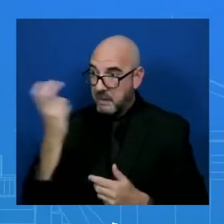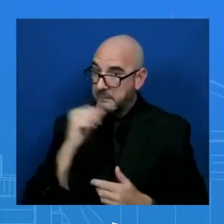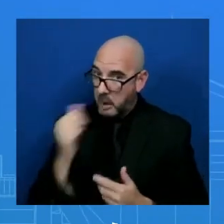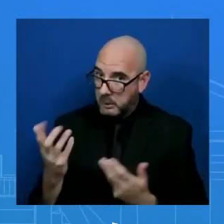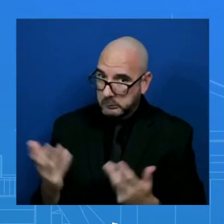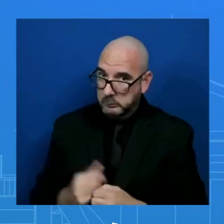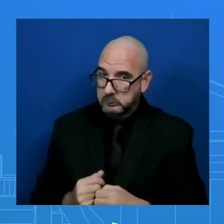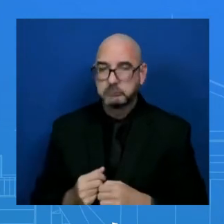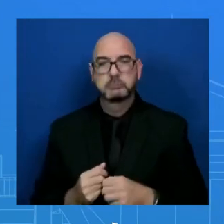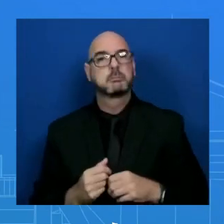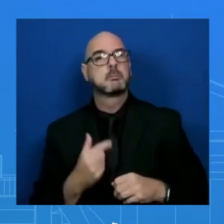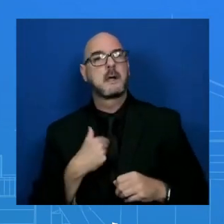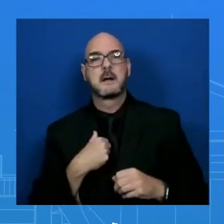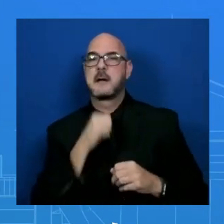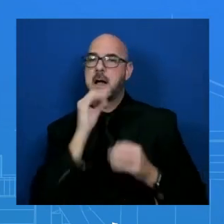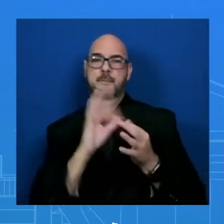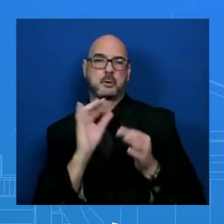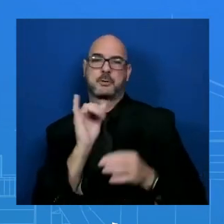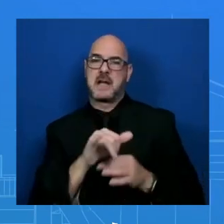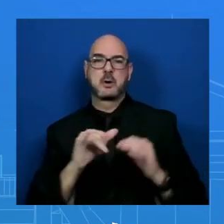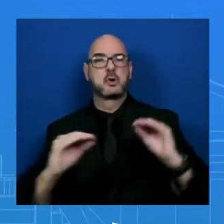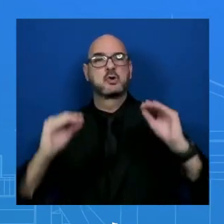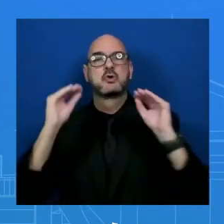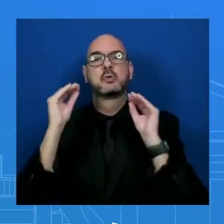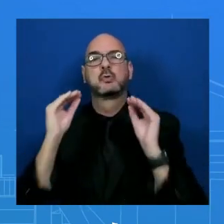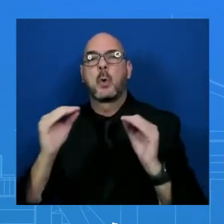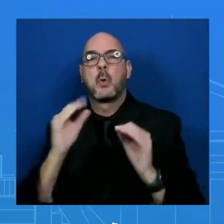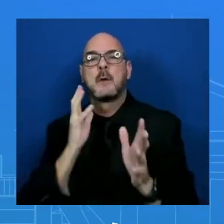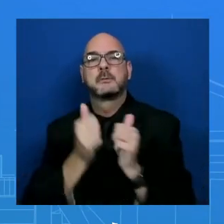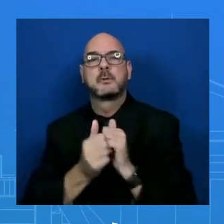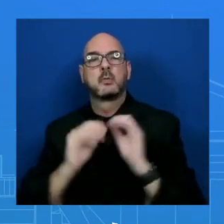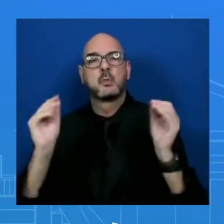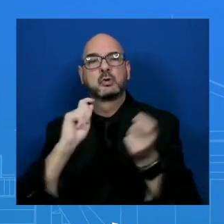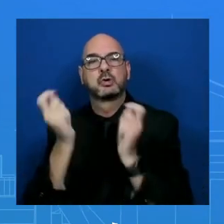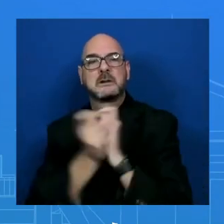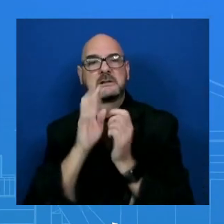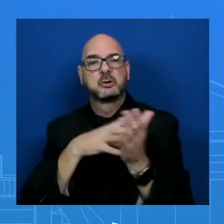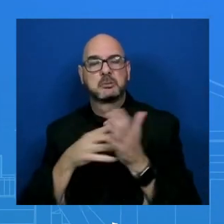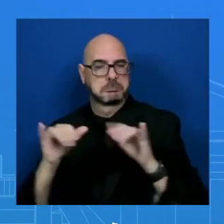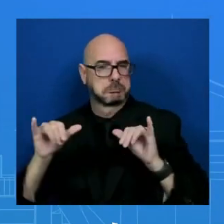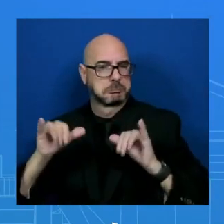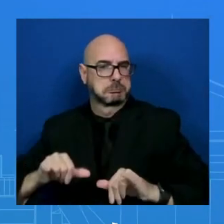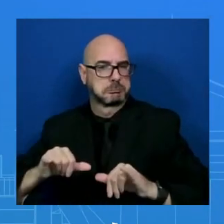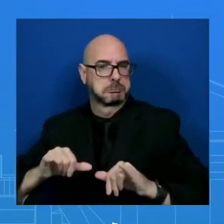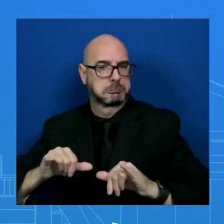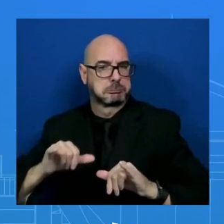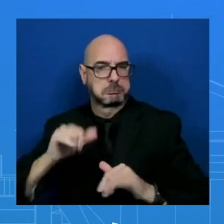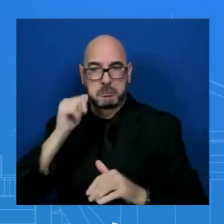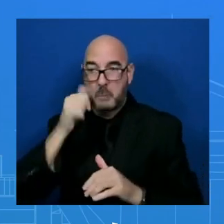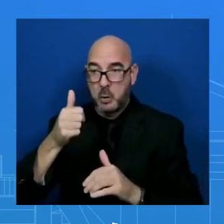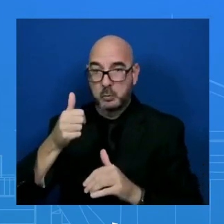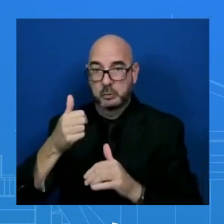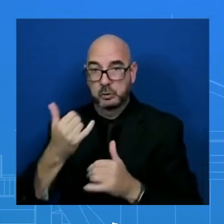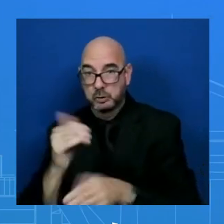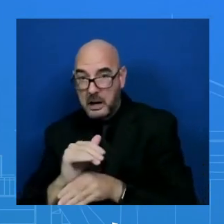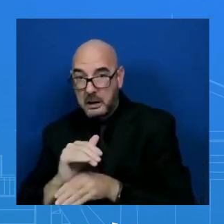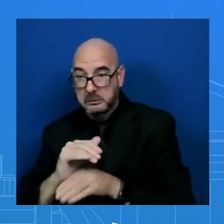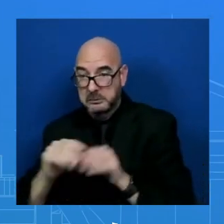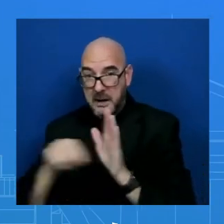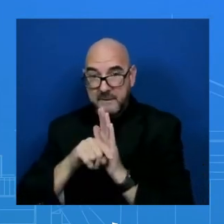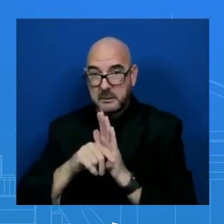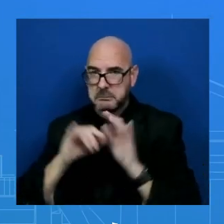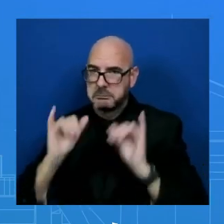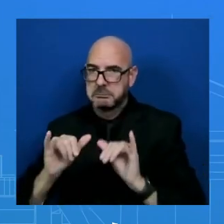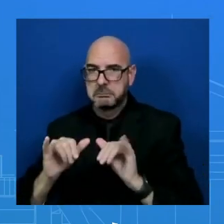to his – to his schedule. That's where we are right now. He tested negative last night. He tested negative today. That's what matters. He's not having any